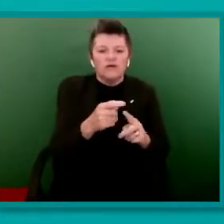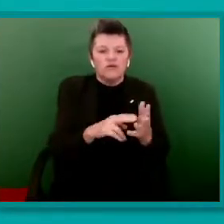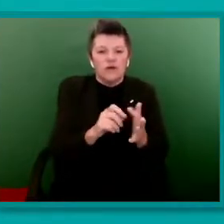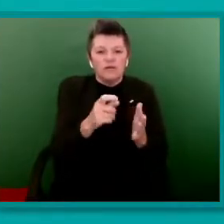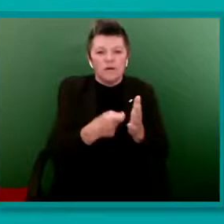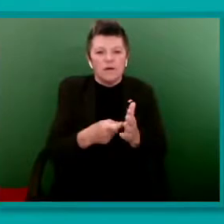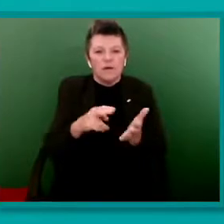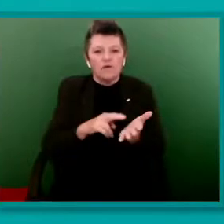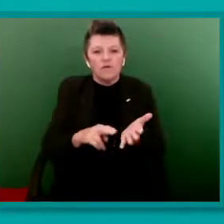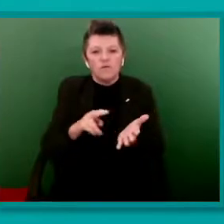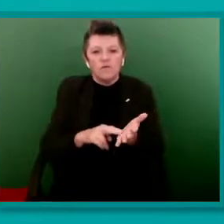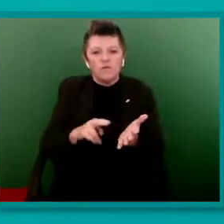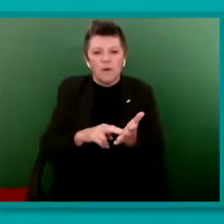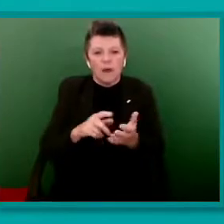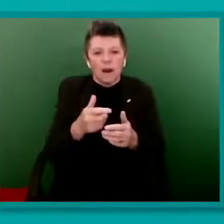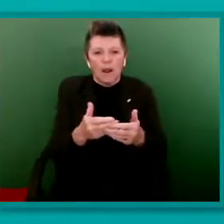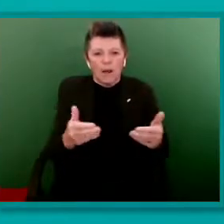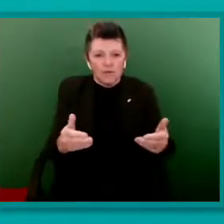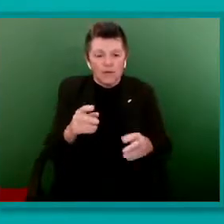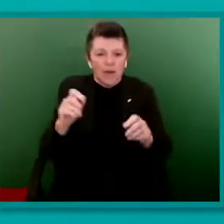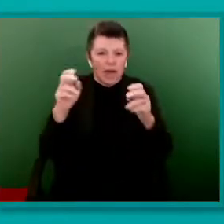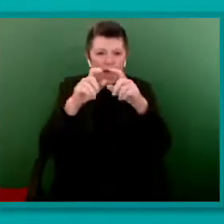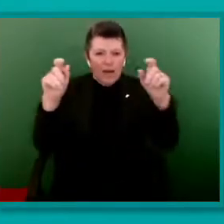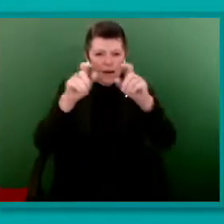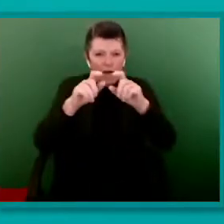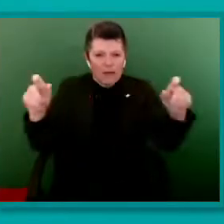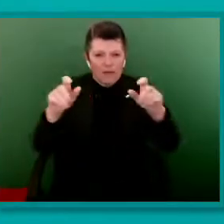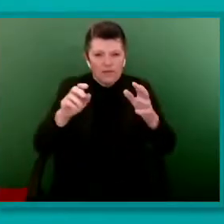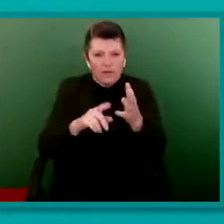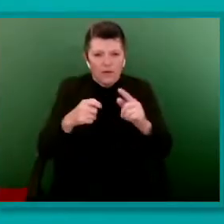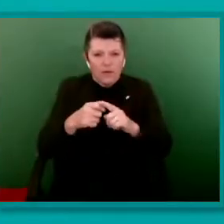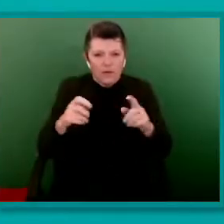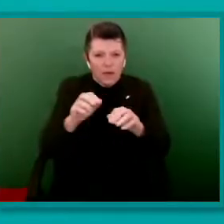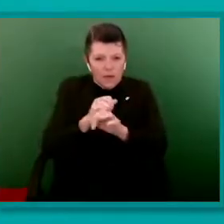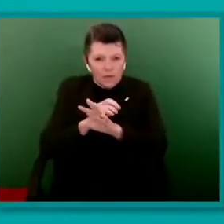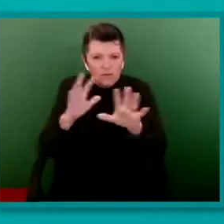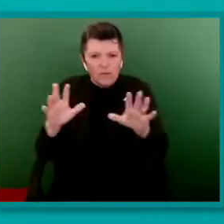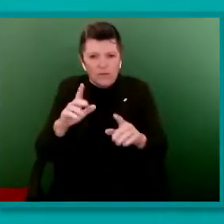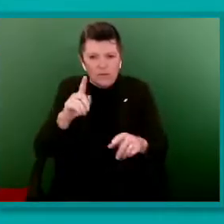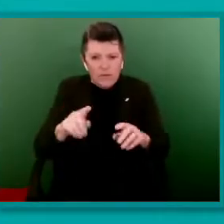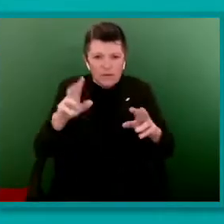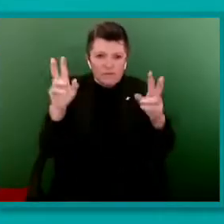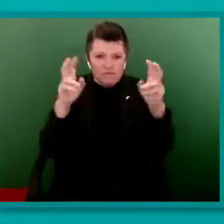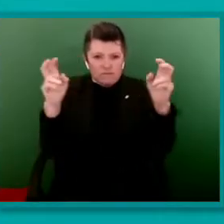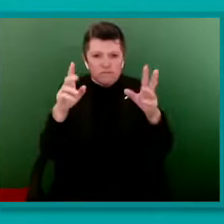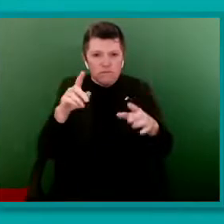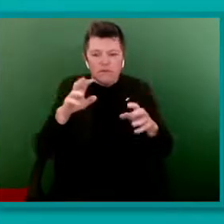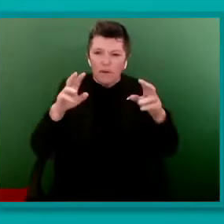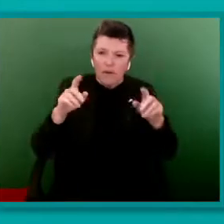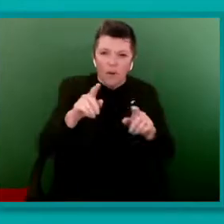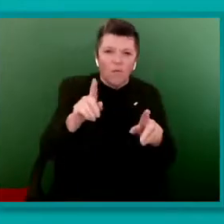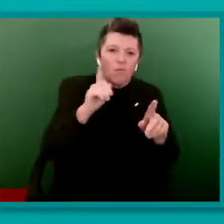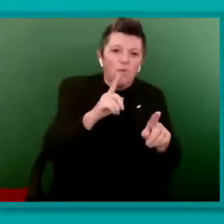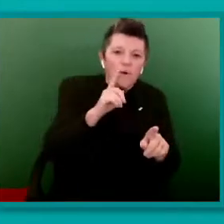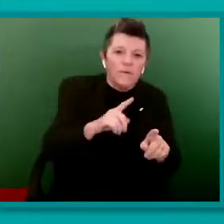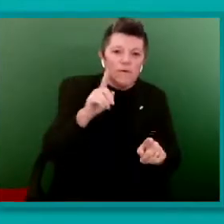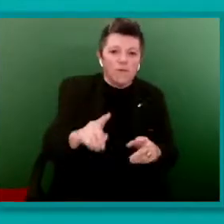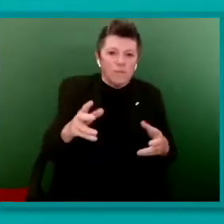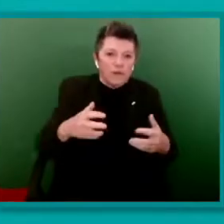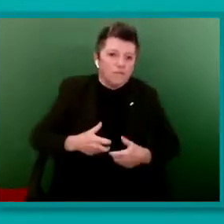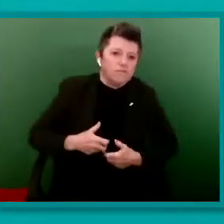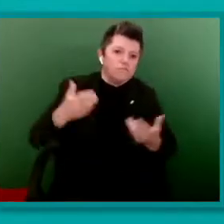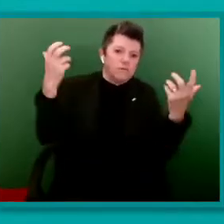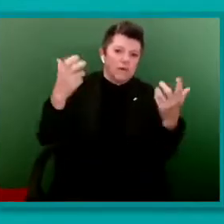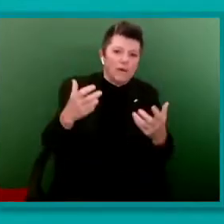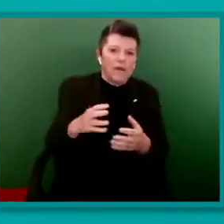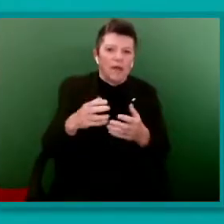screamed that women would be erased by the language around birthing by, quote, breastfeeding being changed